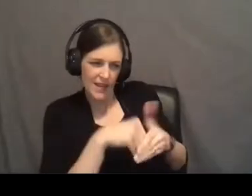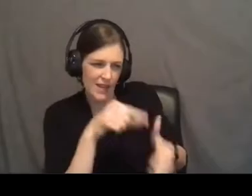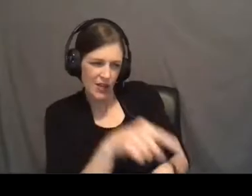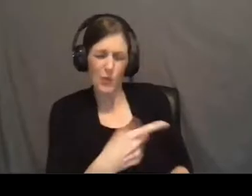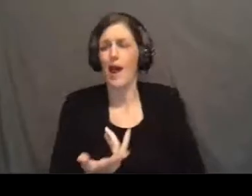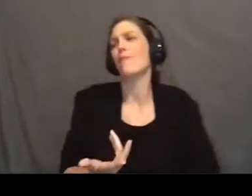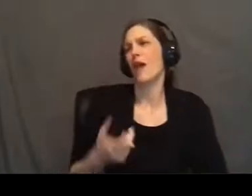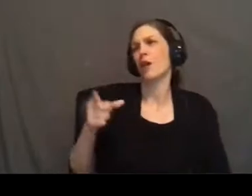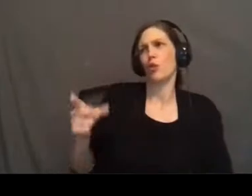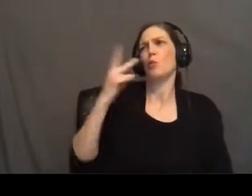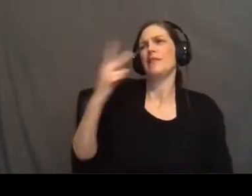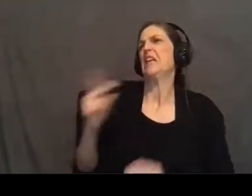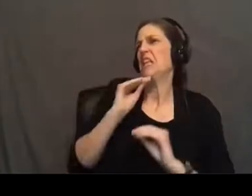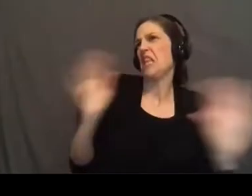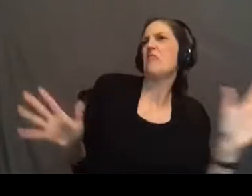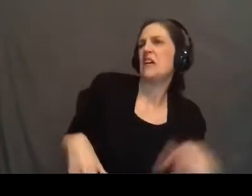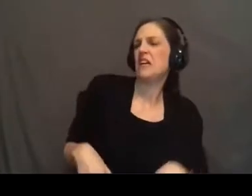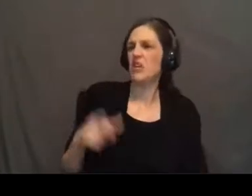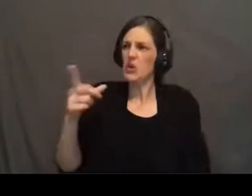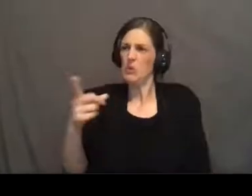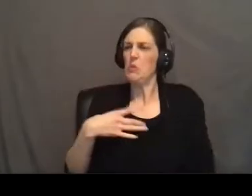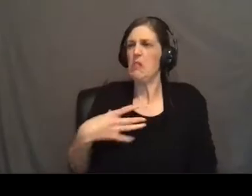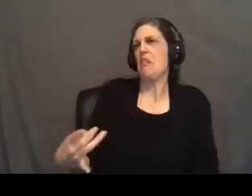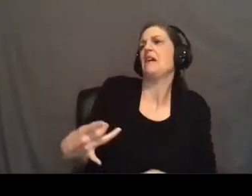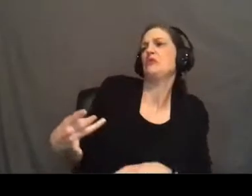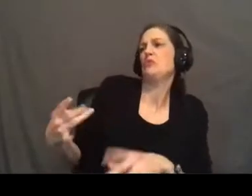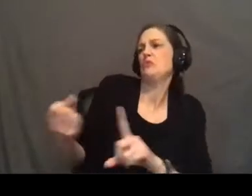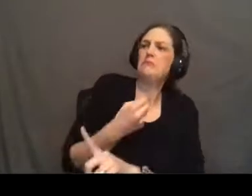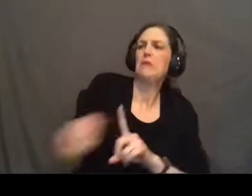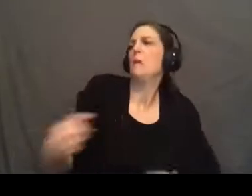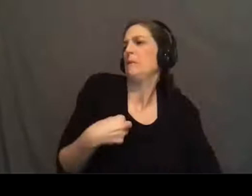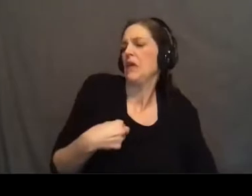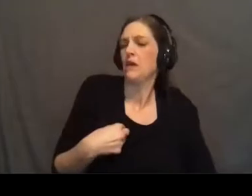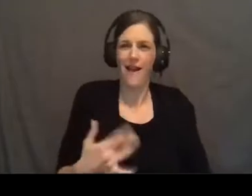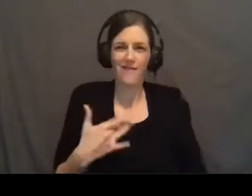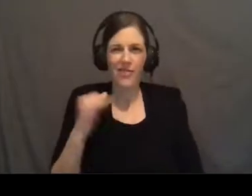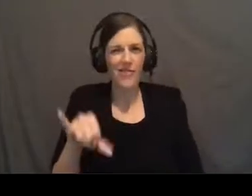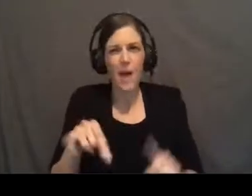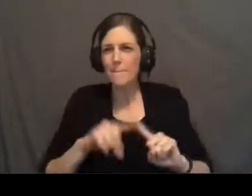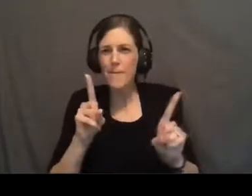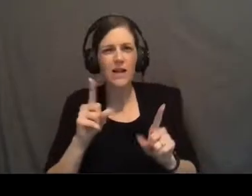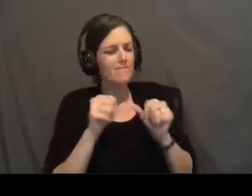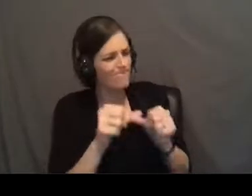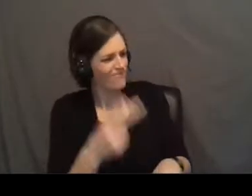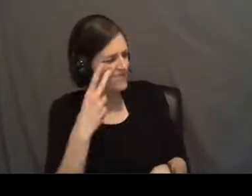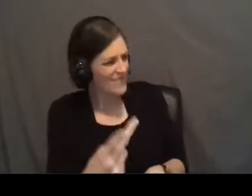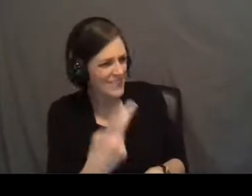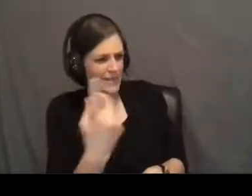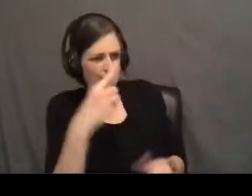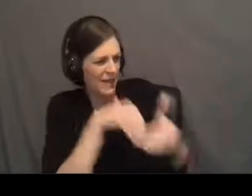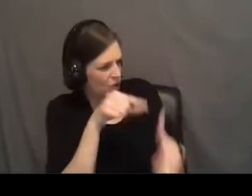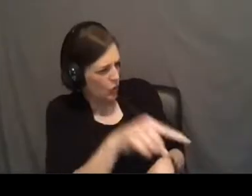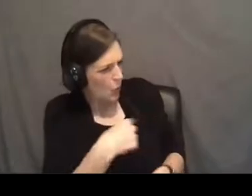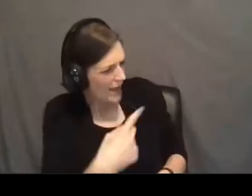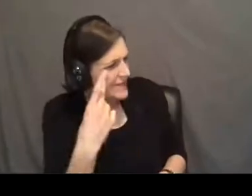was like, you see nothing. You just like to torture me, right? Like, that was always how I felt, but she kept saying, she's like, I just see something in you.